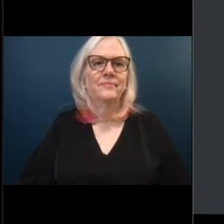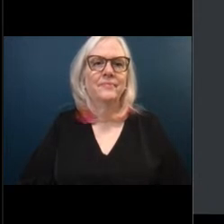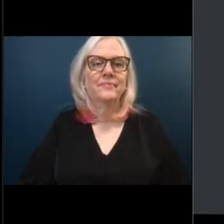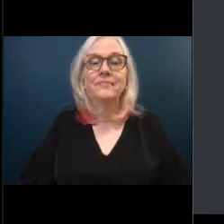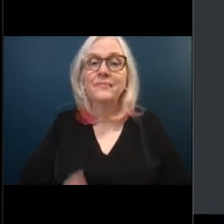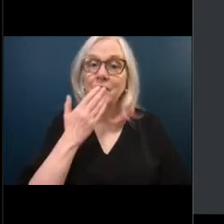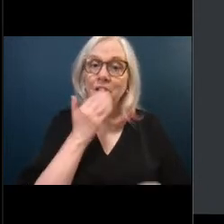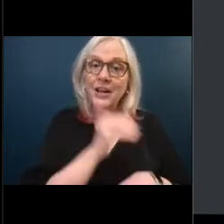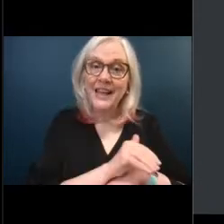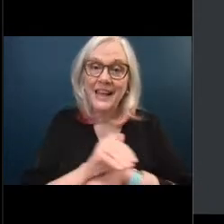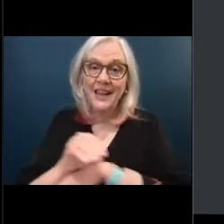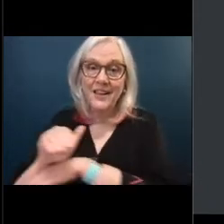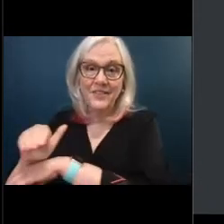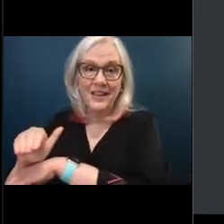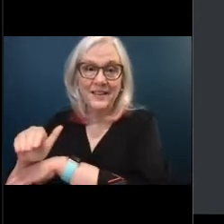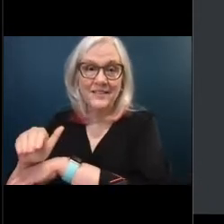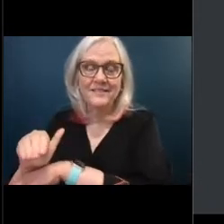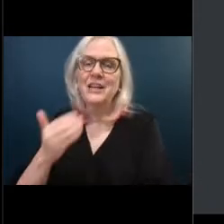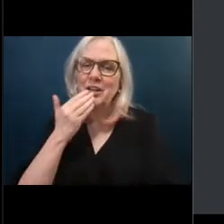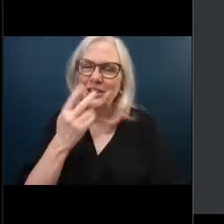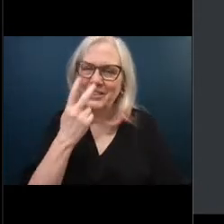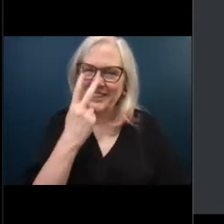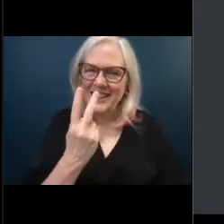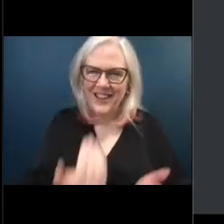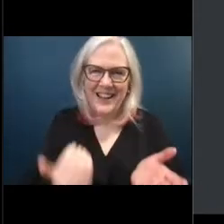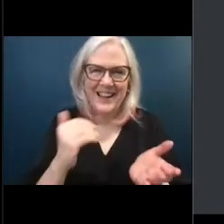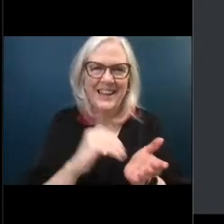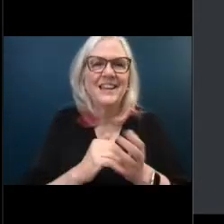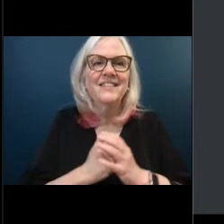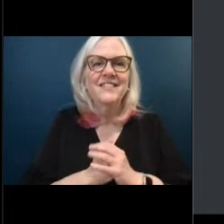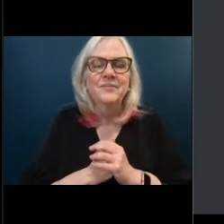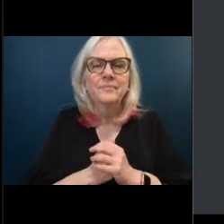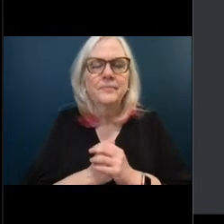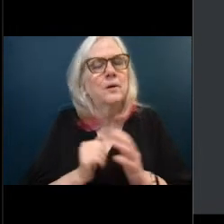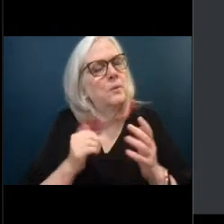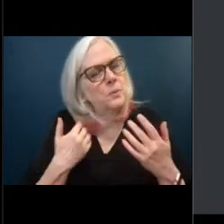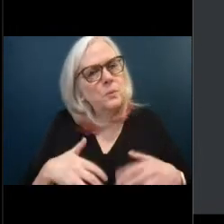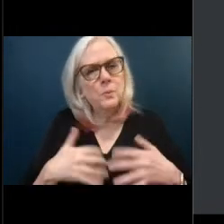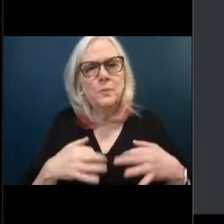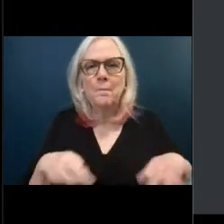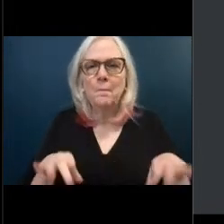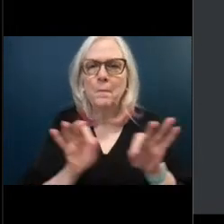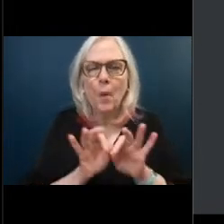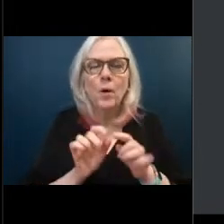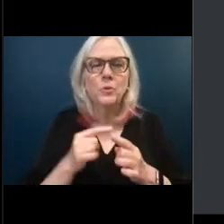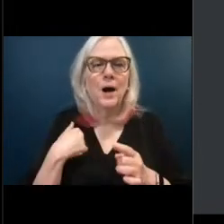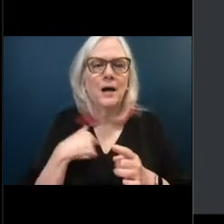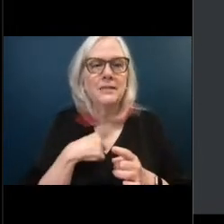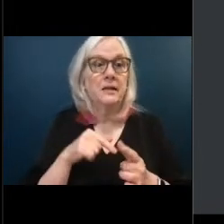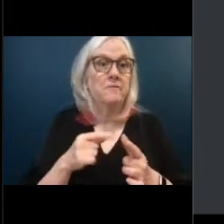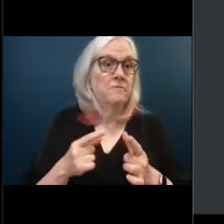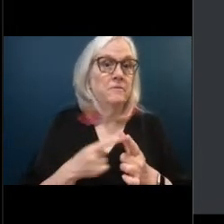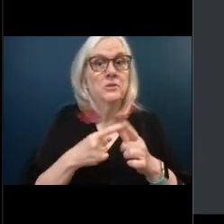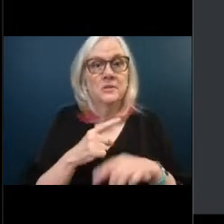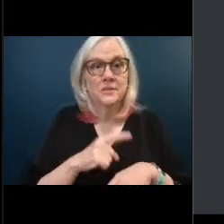Good evening, everyone. Good to see you again. And this is very important to us. This is really the first time that we've ever done anything like this.